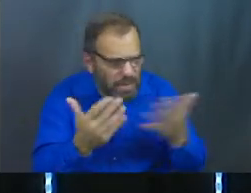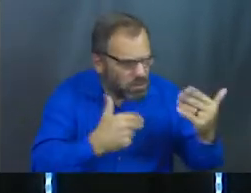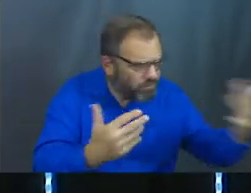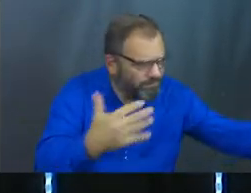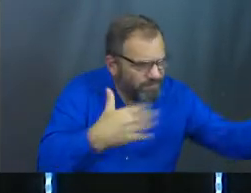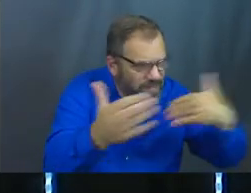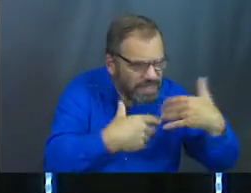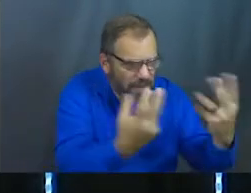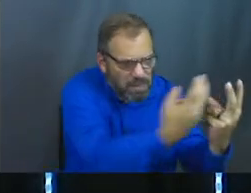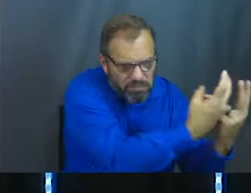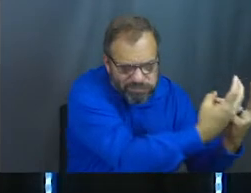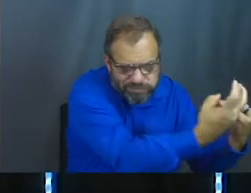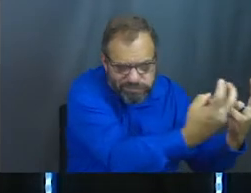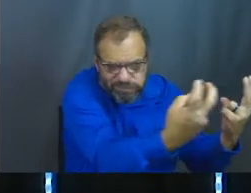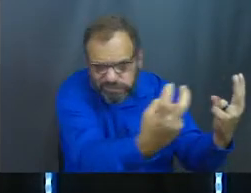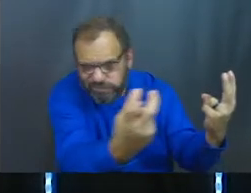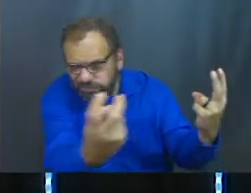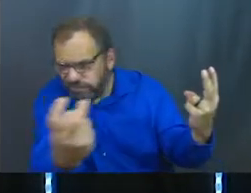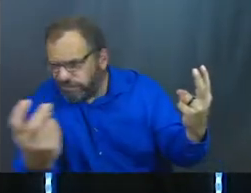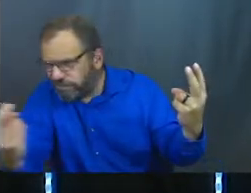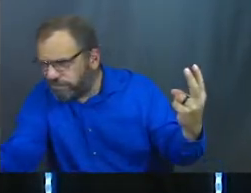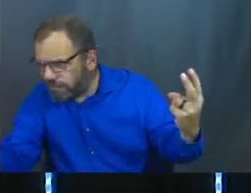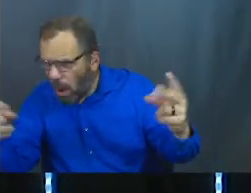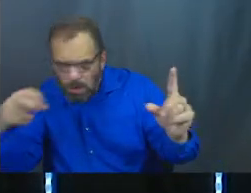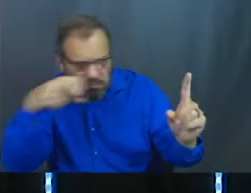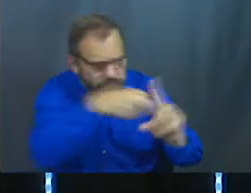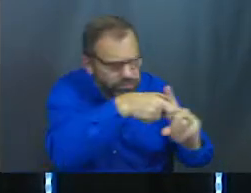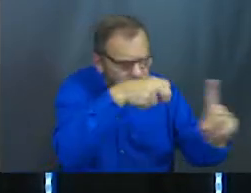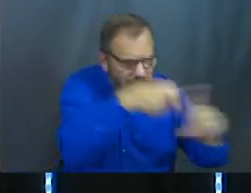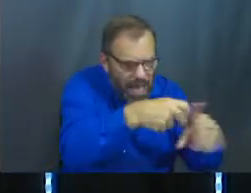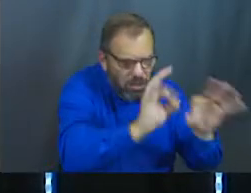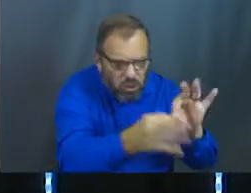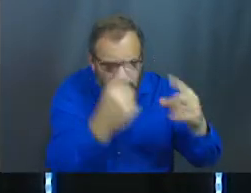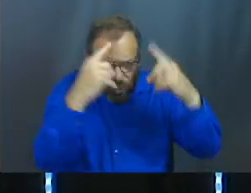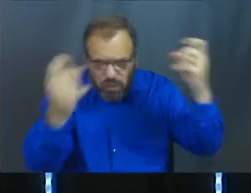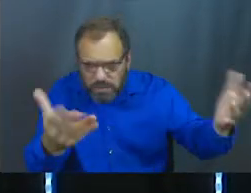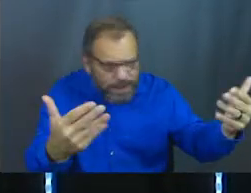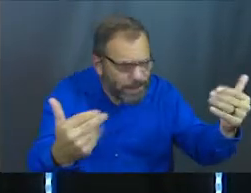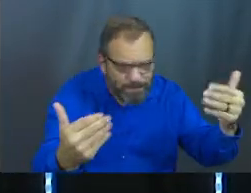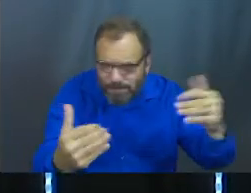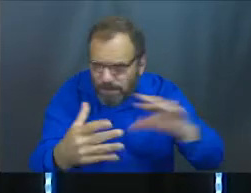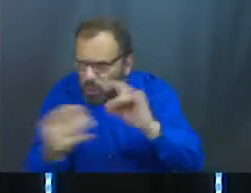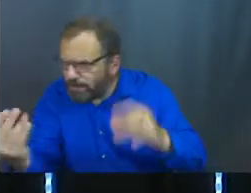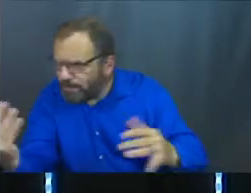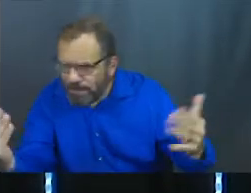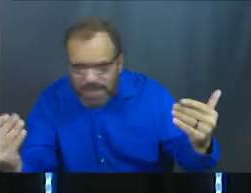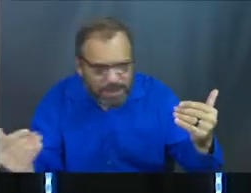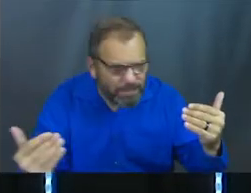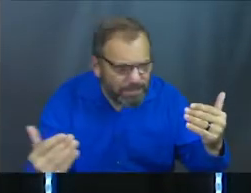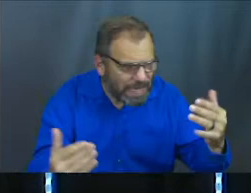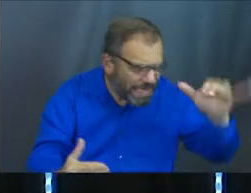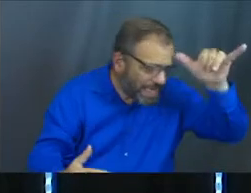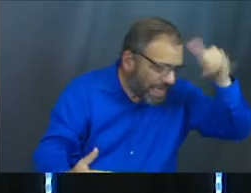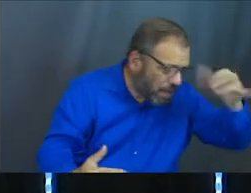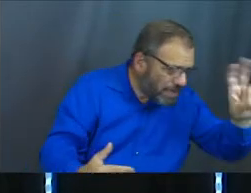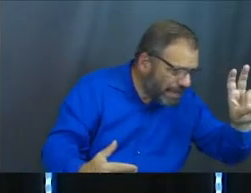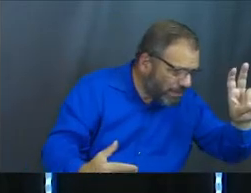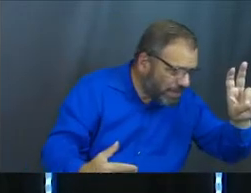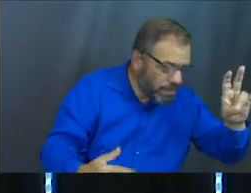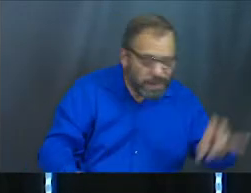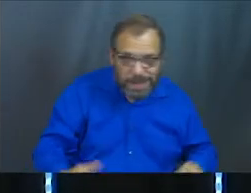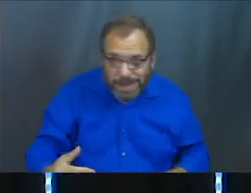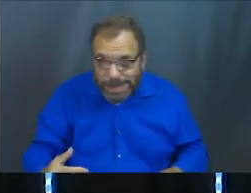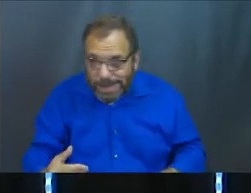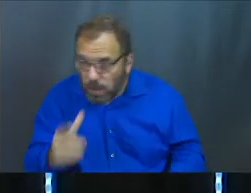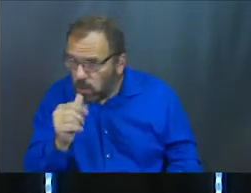servants, he gets all of his wise men, he gets all of his musicians, and asks them all to interpret, what in the world did the seven fat cows mean? And he